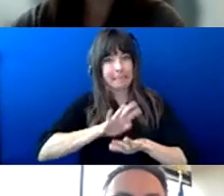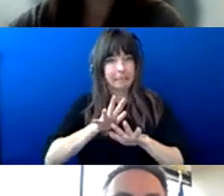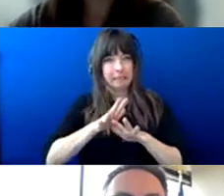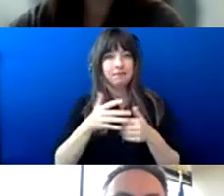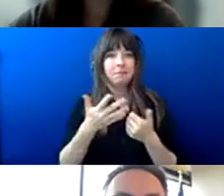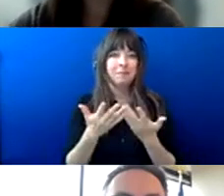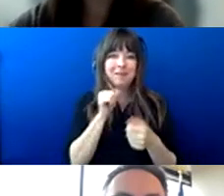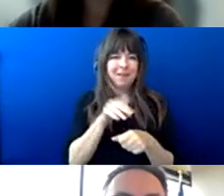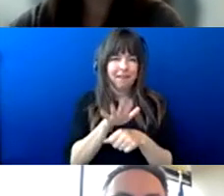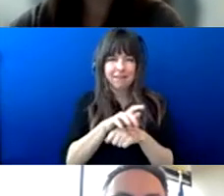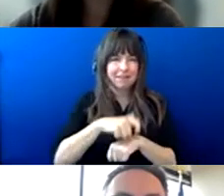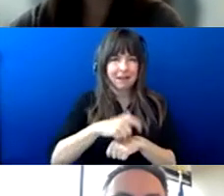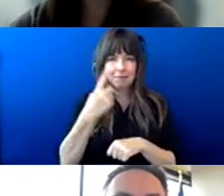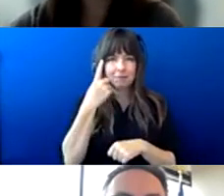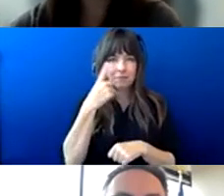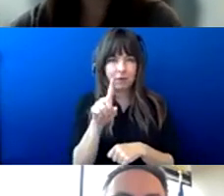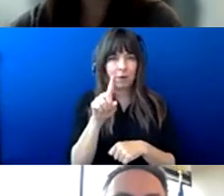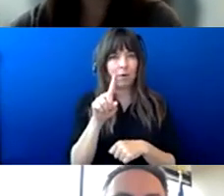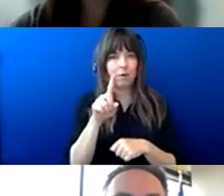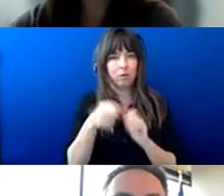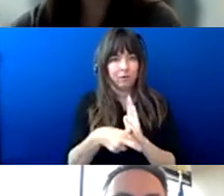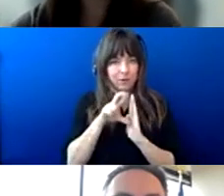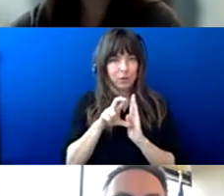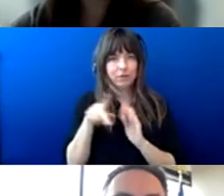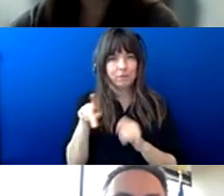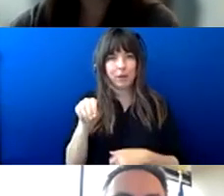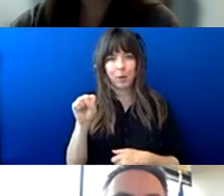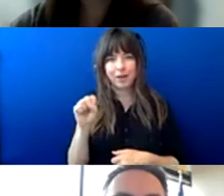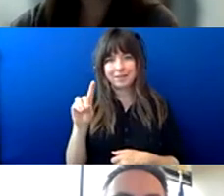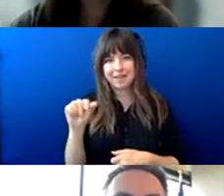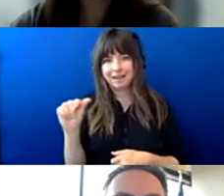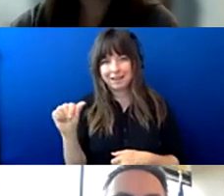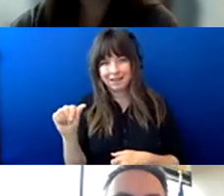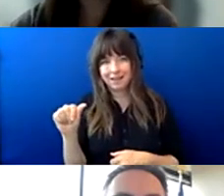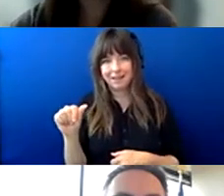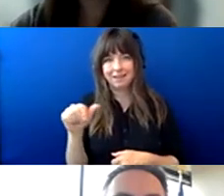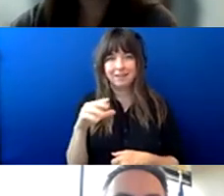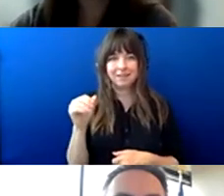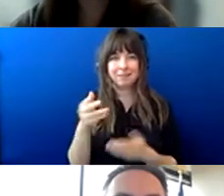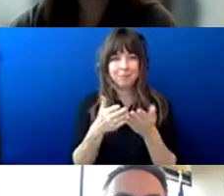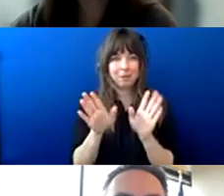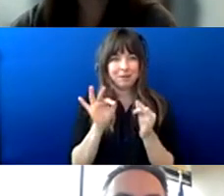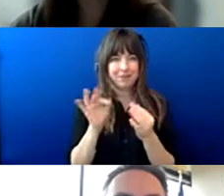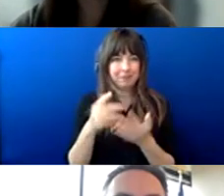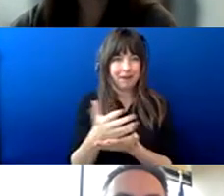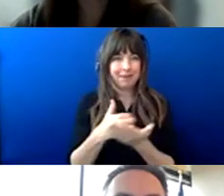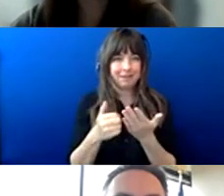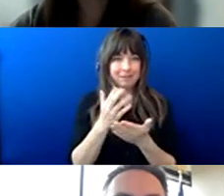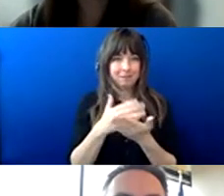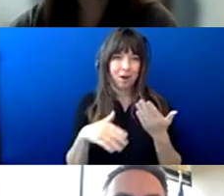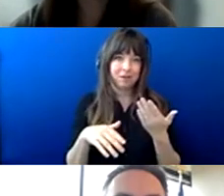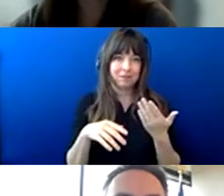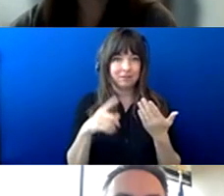might not have had the time to get to the review of the pos data and the public uh input from stakeholders